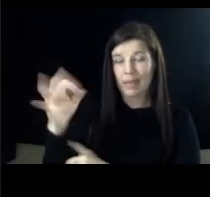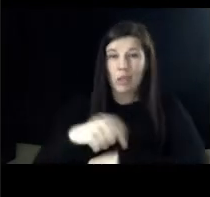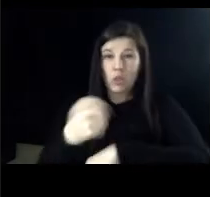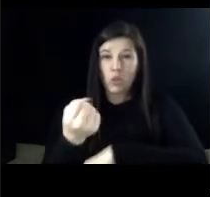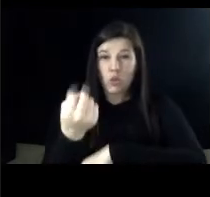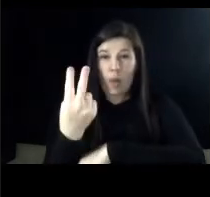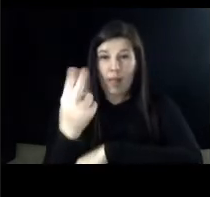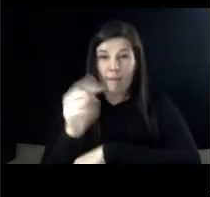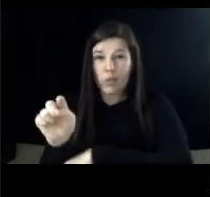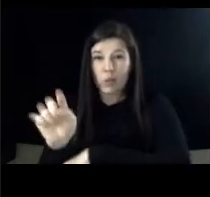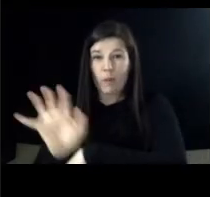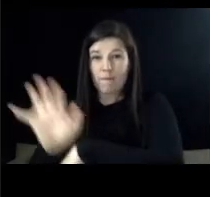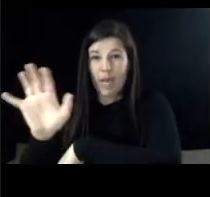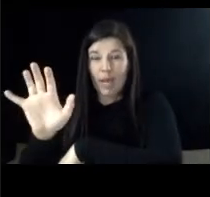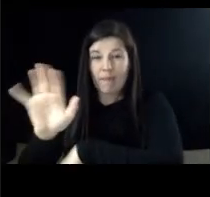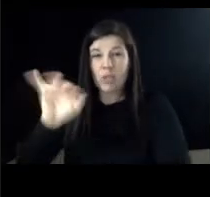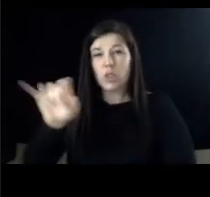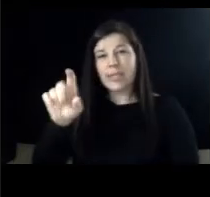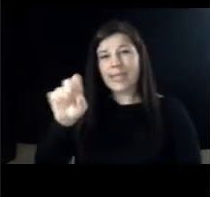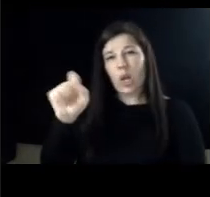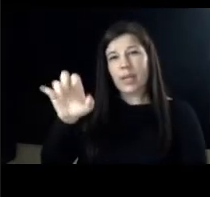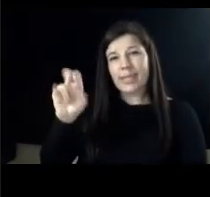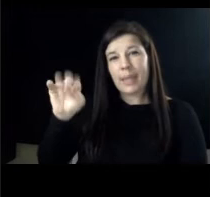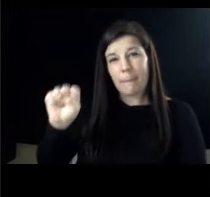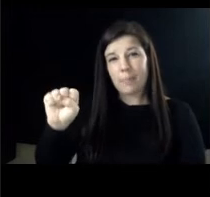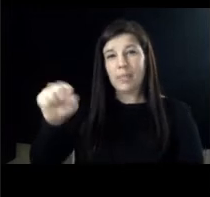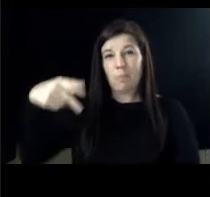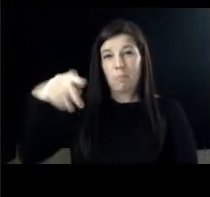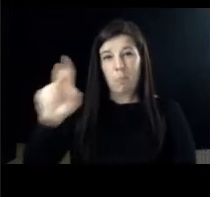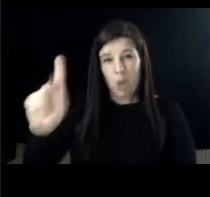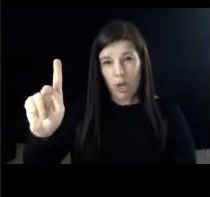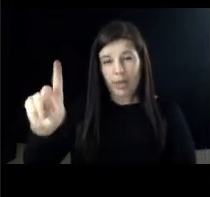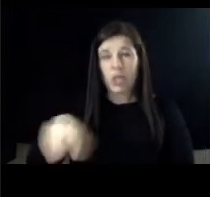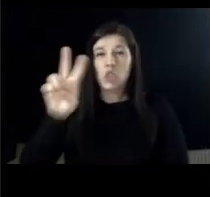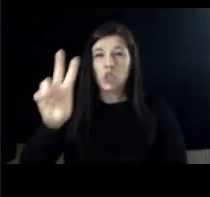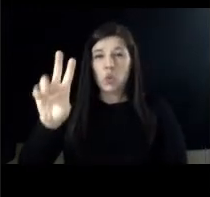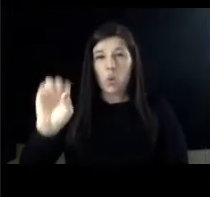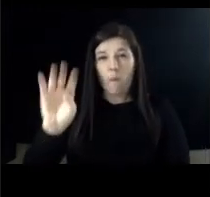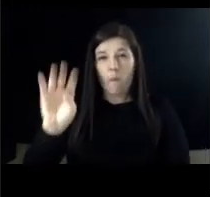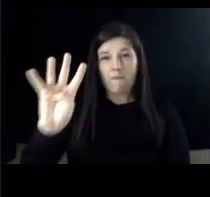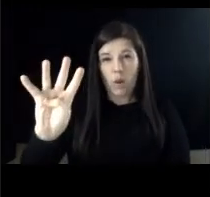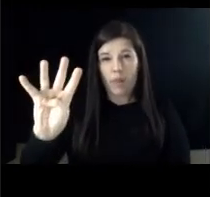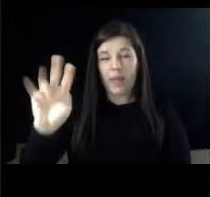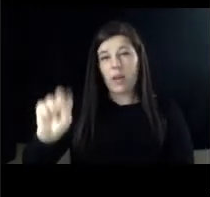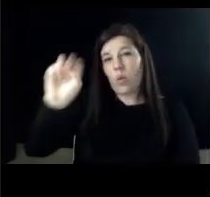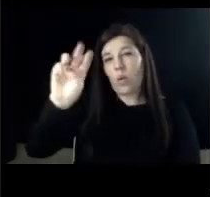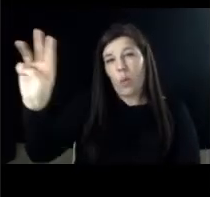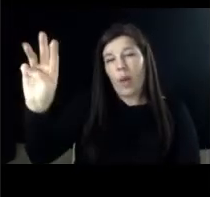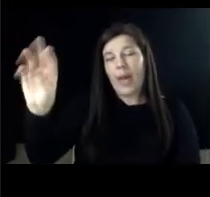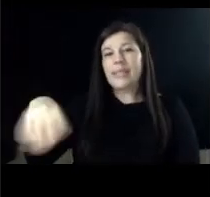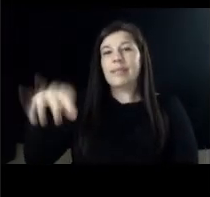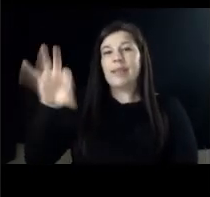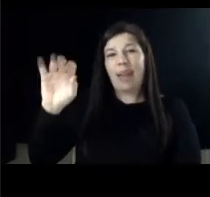p.m at the sarah sims park which is at uh 204 northwest ninth avenue there will be food